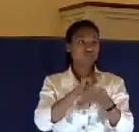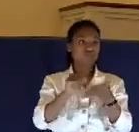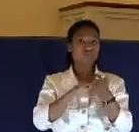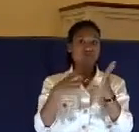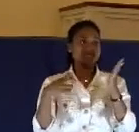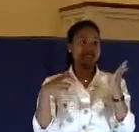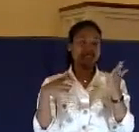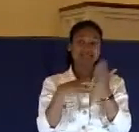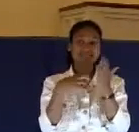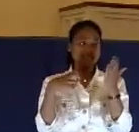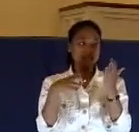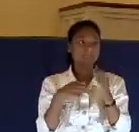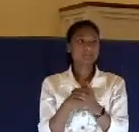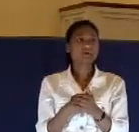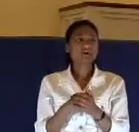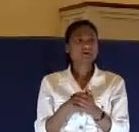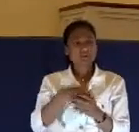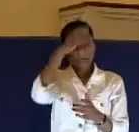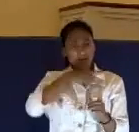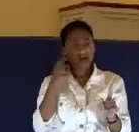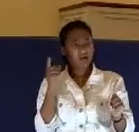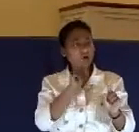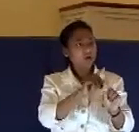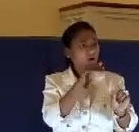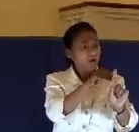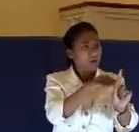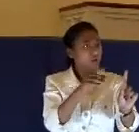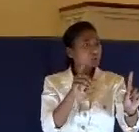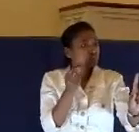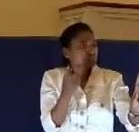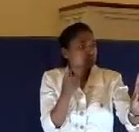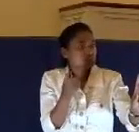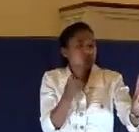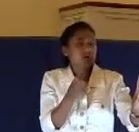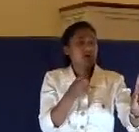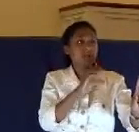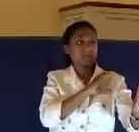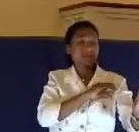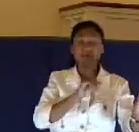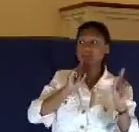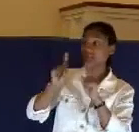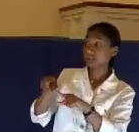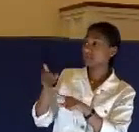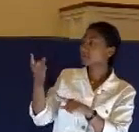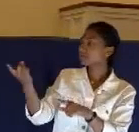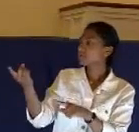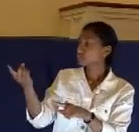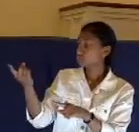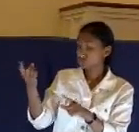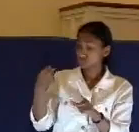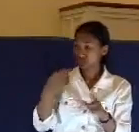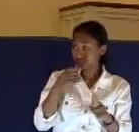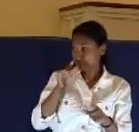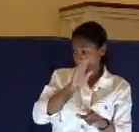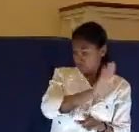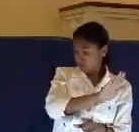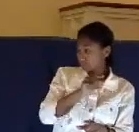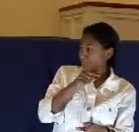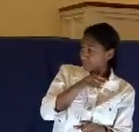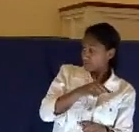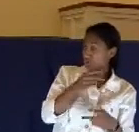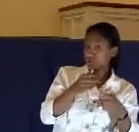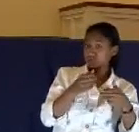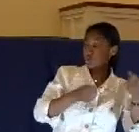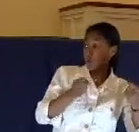The police officer said, is this your car? He said, yes. He said, well, you turn around, you're under arrest. The guy said, what? He said, you have many